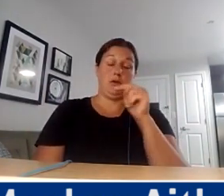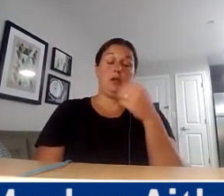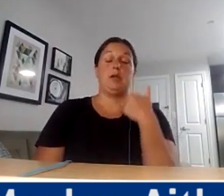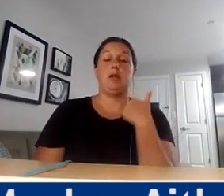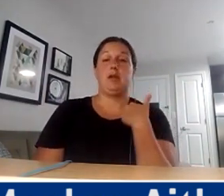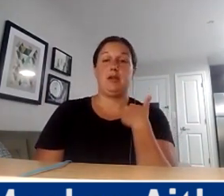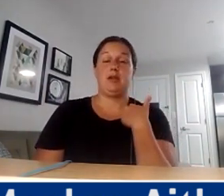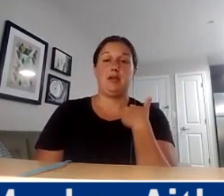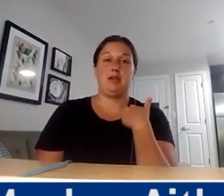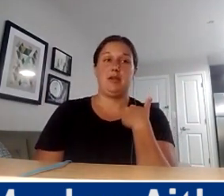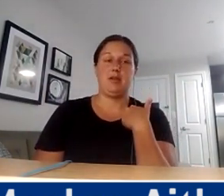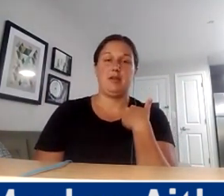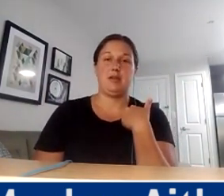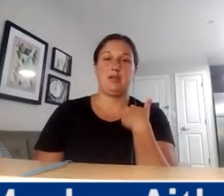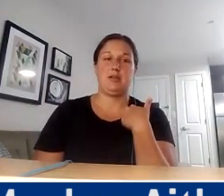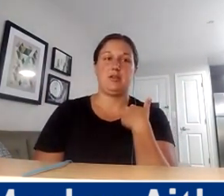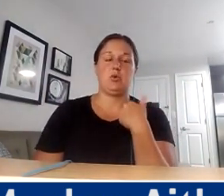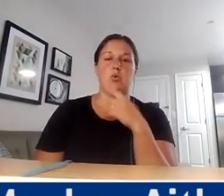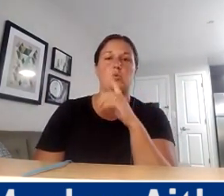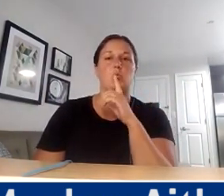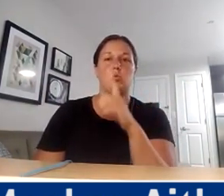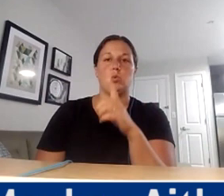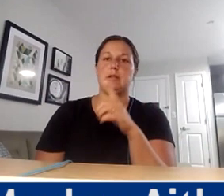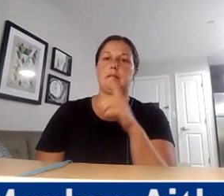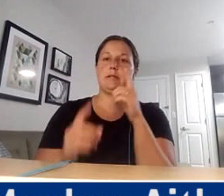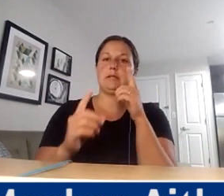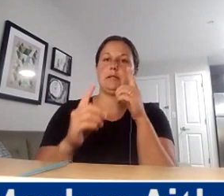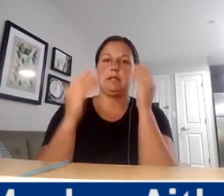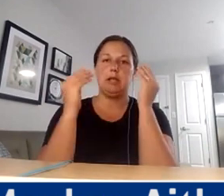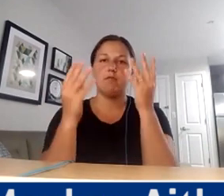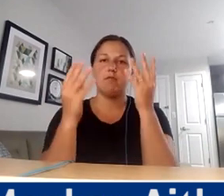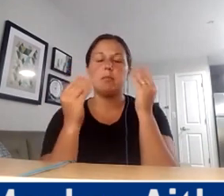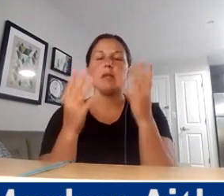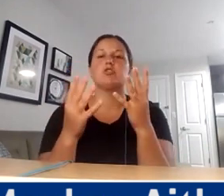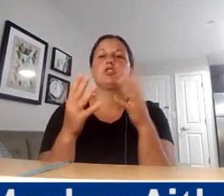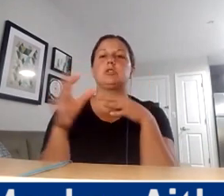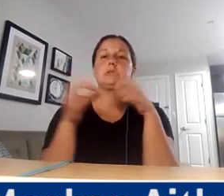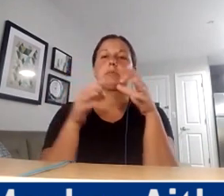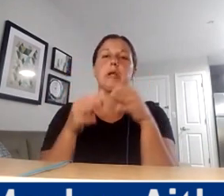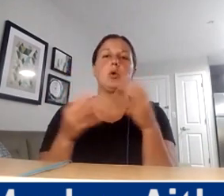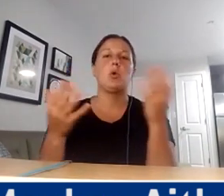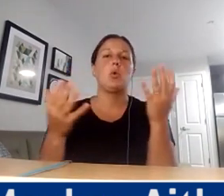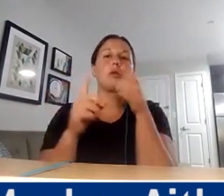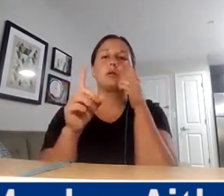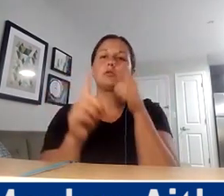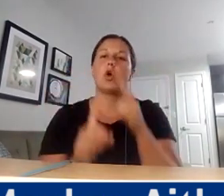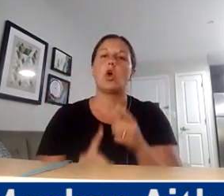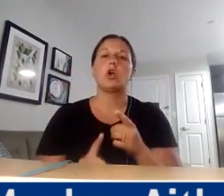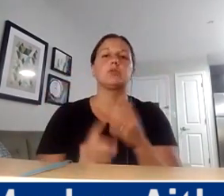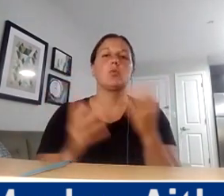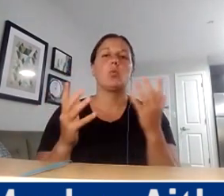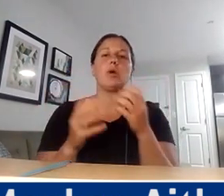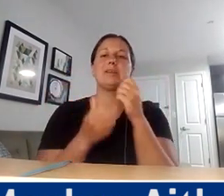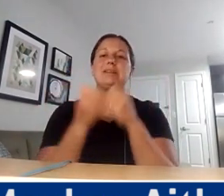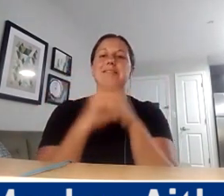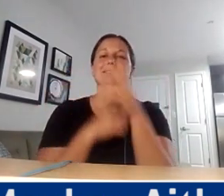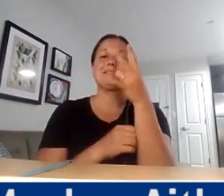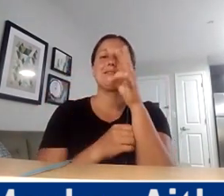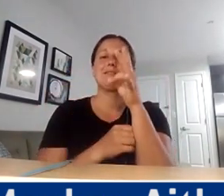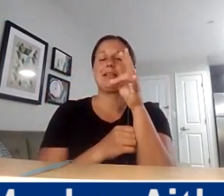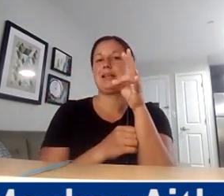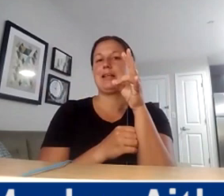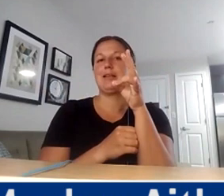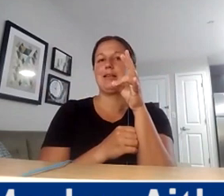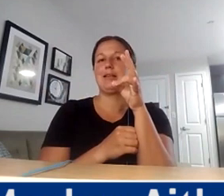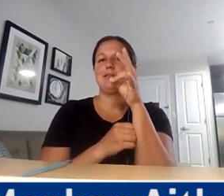of websites that really dig a little bit deeper into like what the targets are, you know, and what each of the 17 goals are. So you can learn a lot